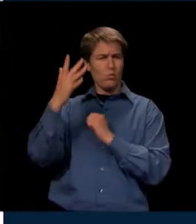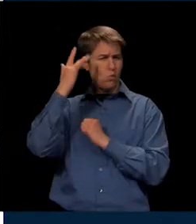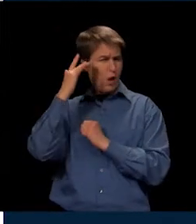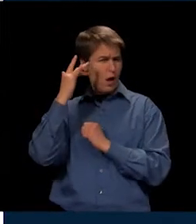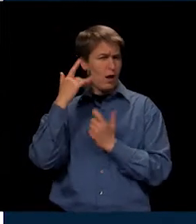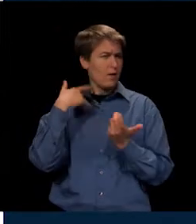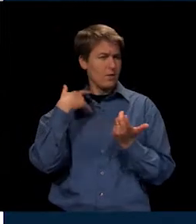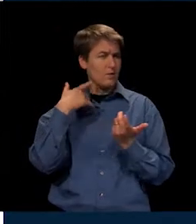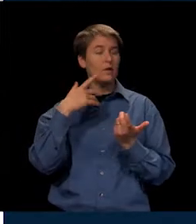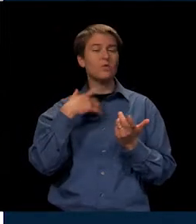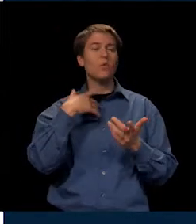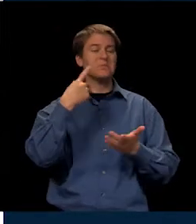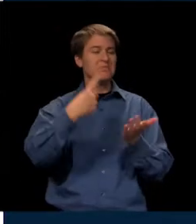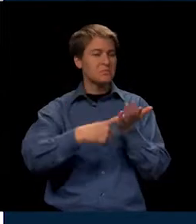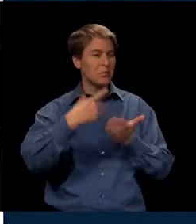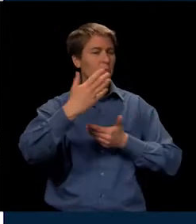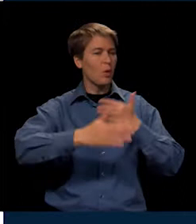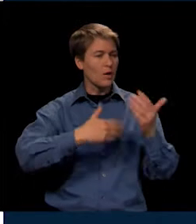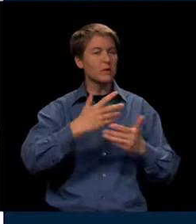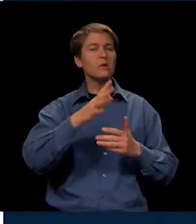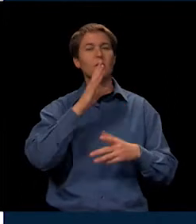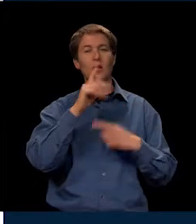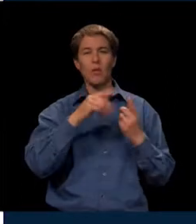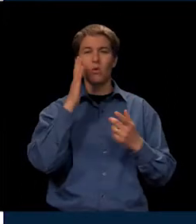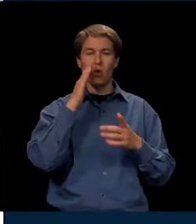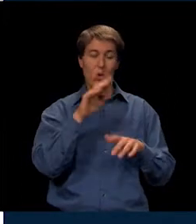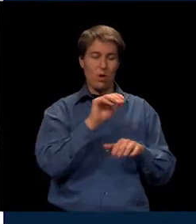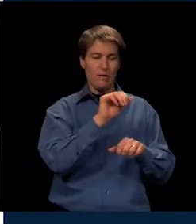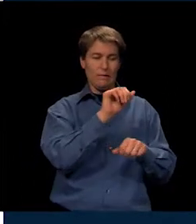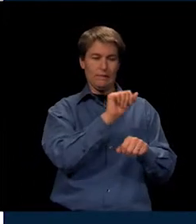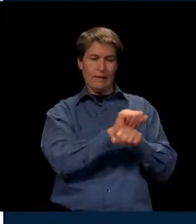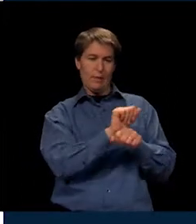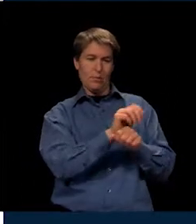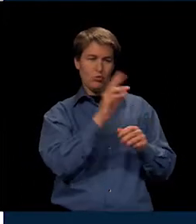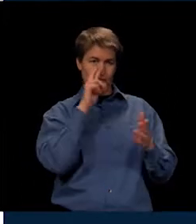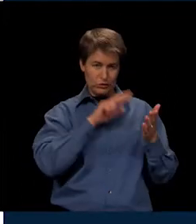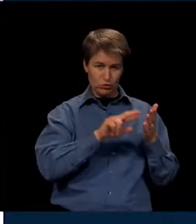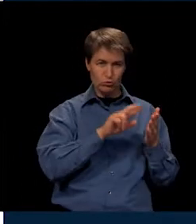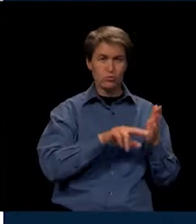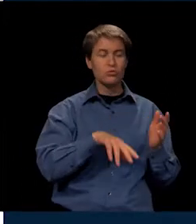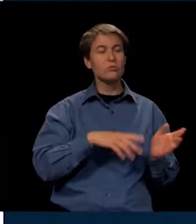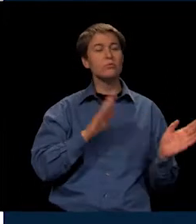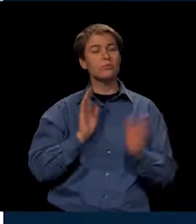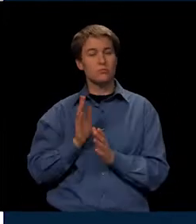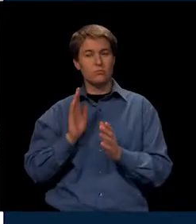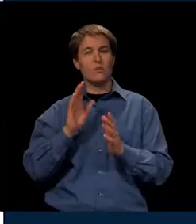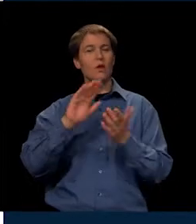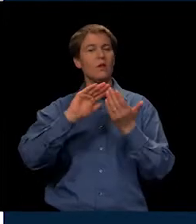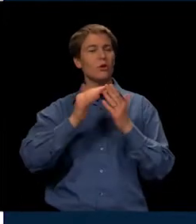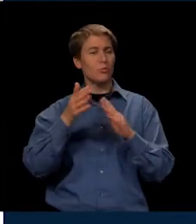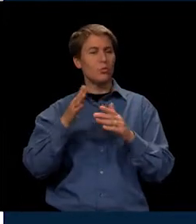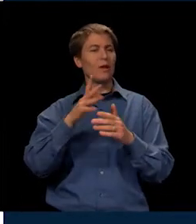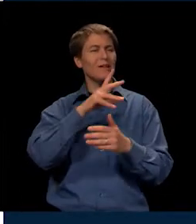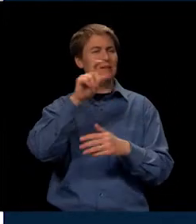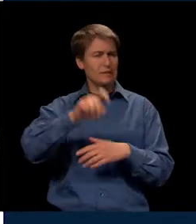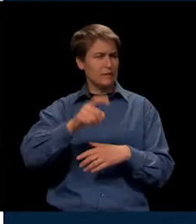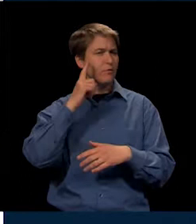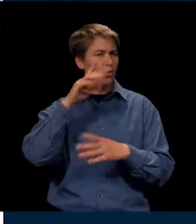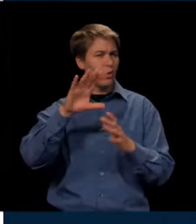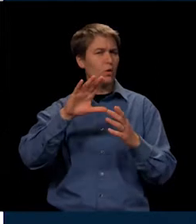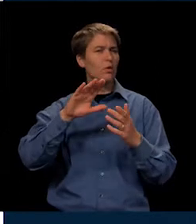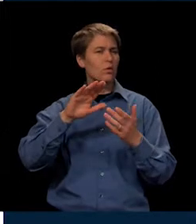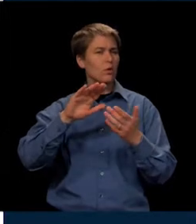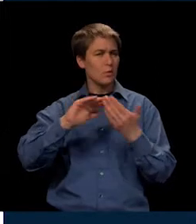of the process and talked about the fact that we looked at labor research, for example. We looked at our partners in the community and the needs in the community. We had